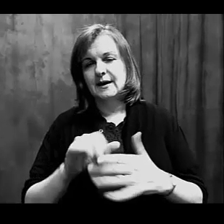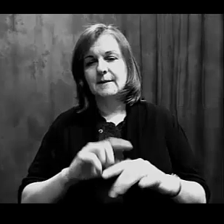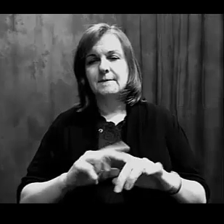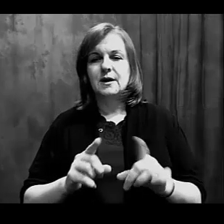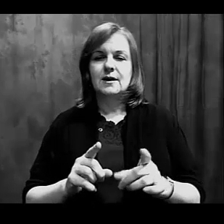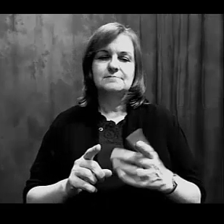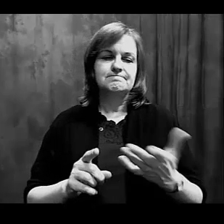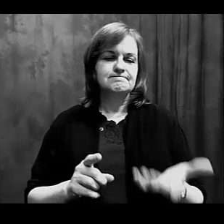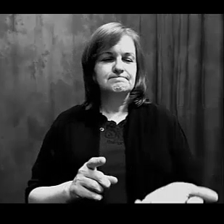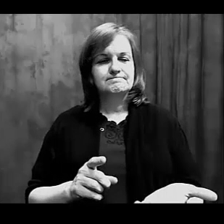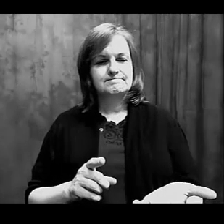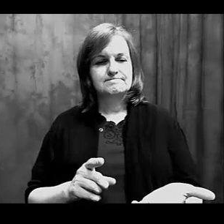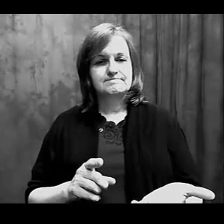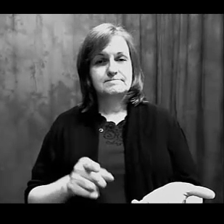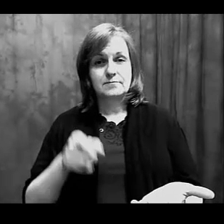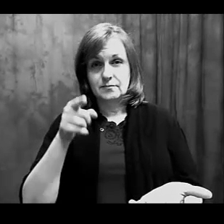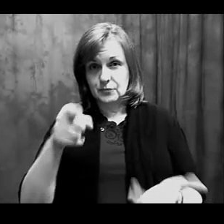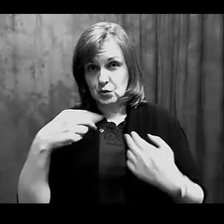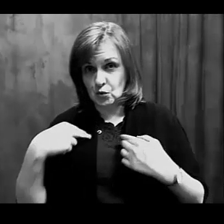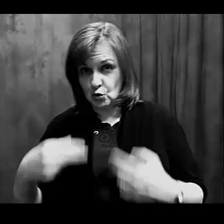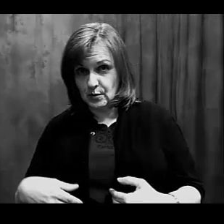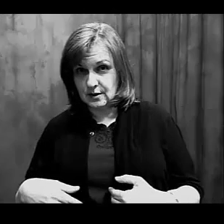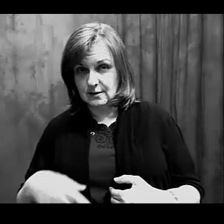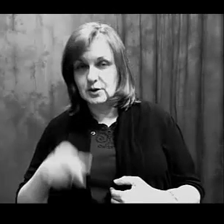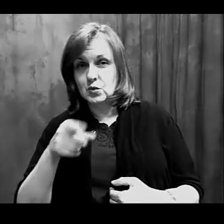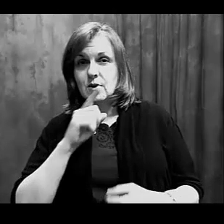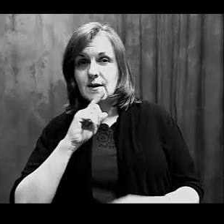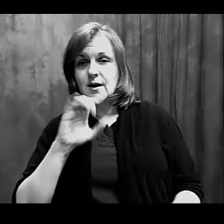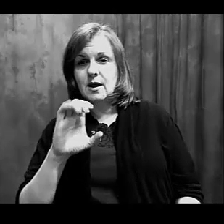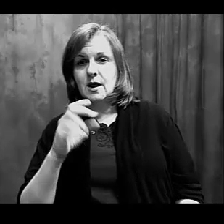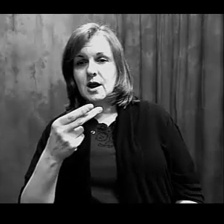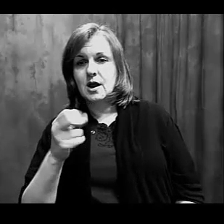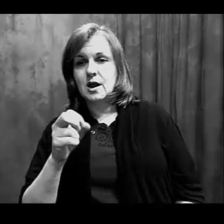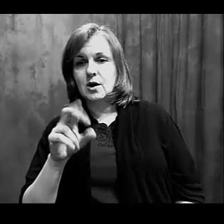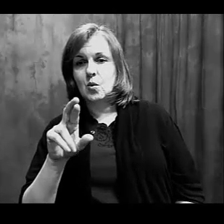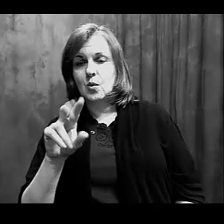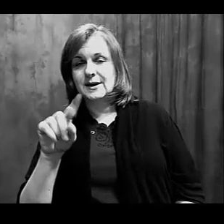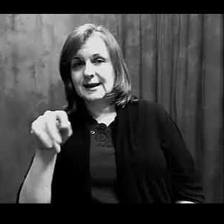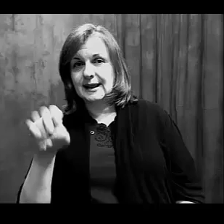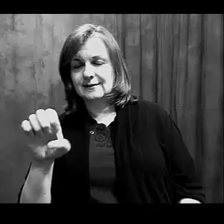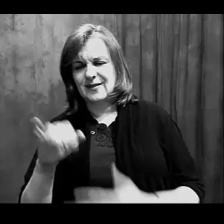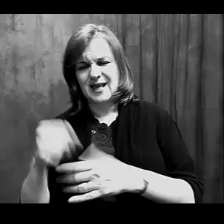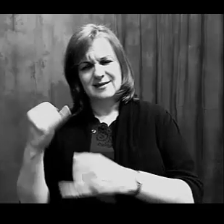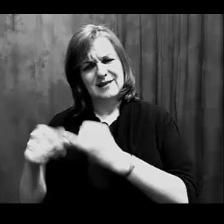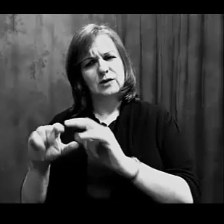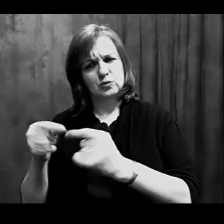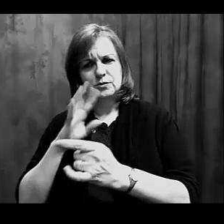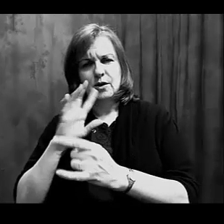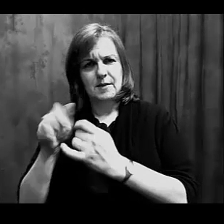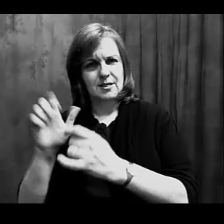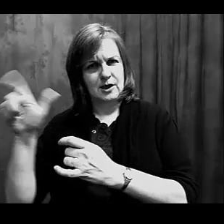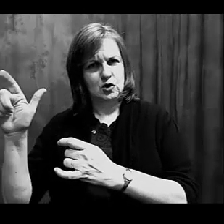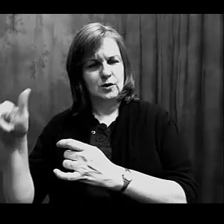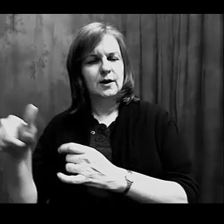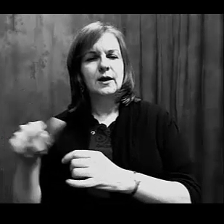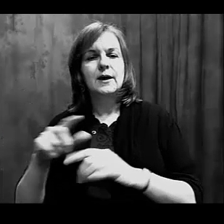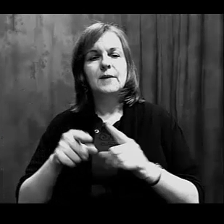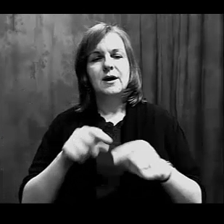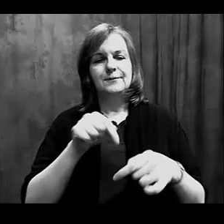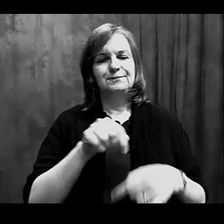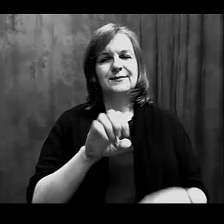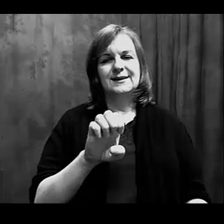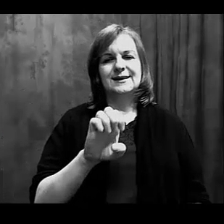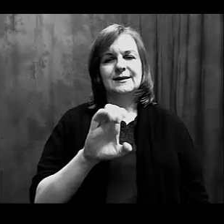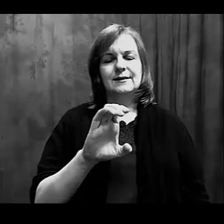that, but keep in mind you are a chordate. This last group we'll talk about after a while.